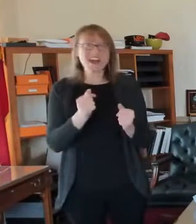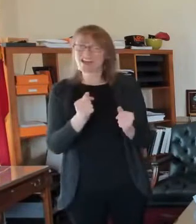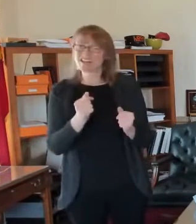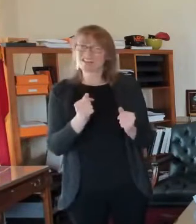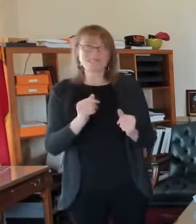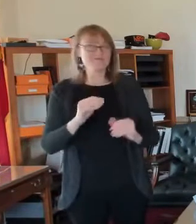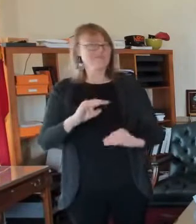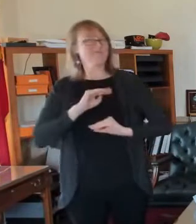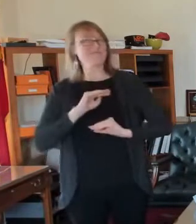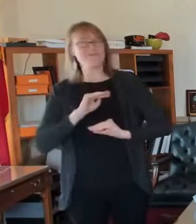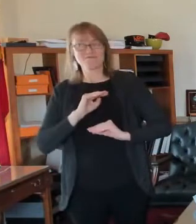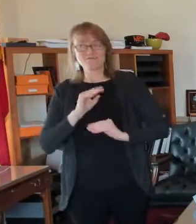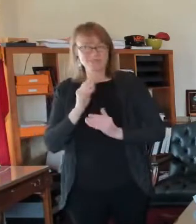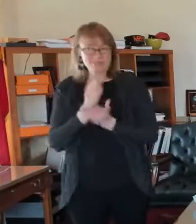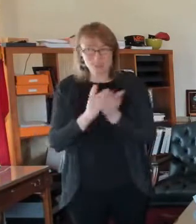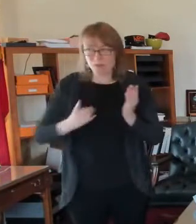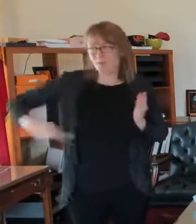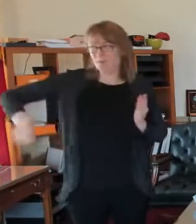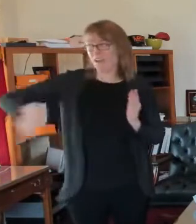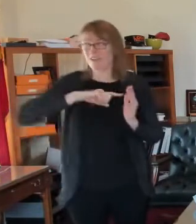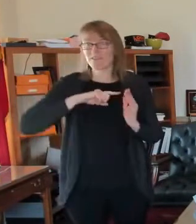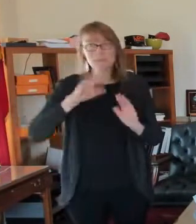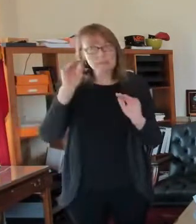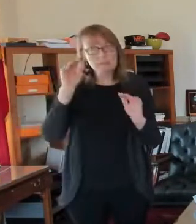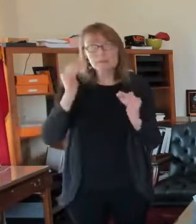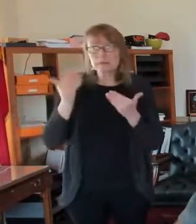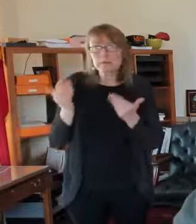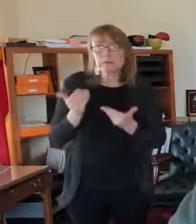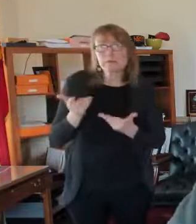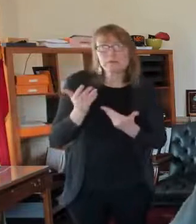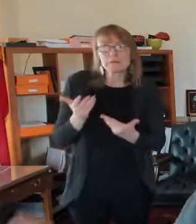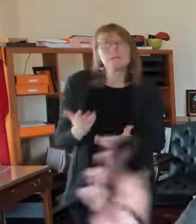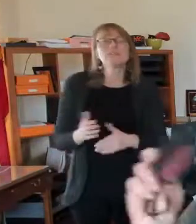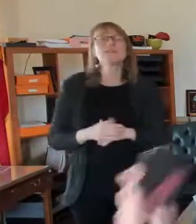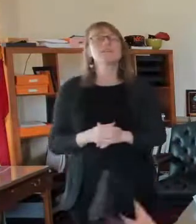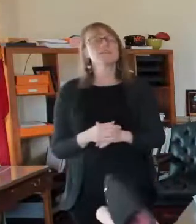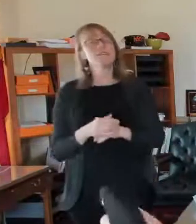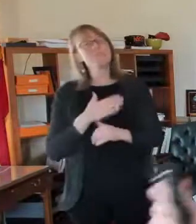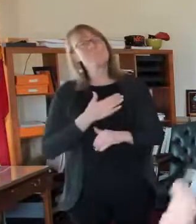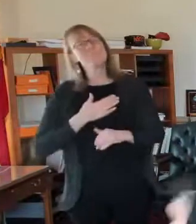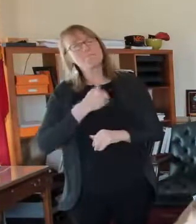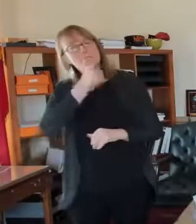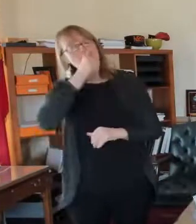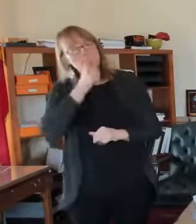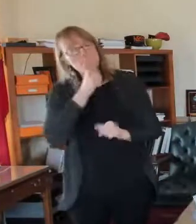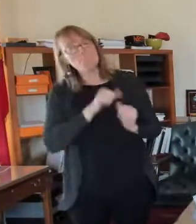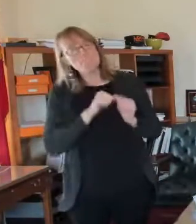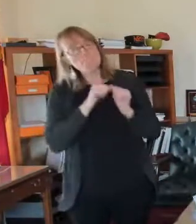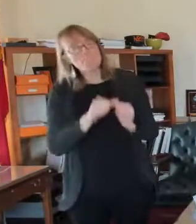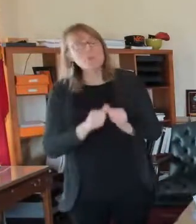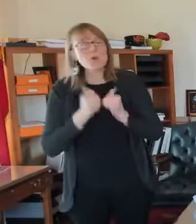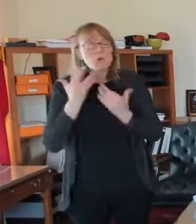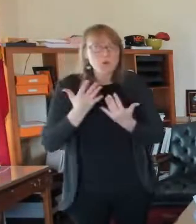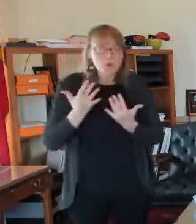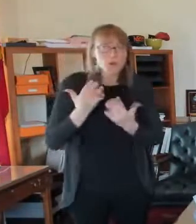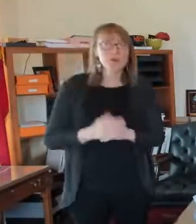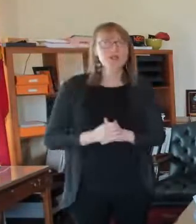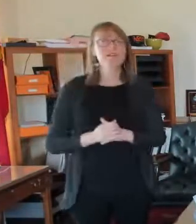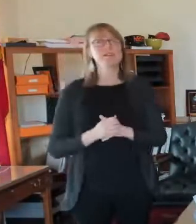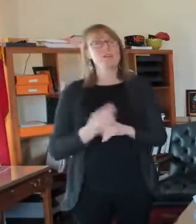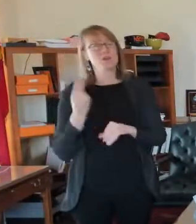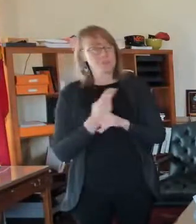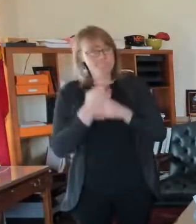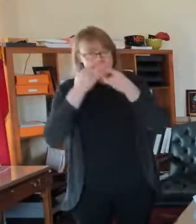I understand that, but it is happening rapidly. So stick with us here, continue with your mask wearing, social